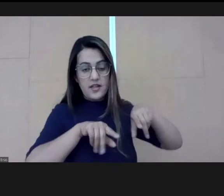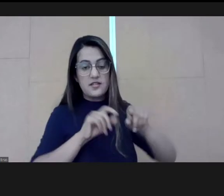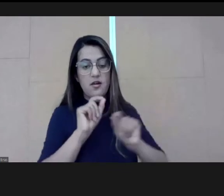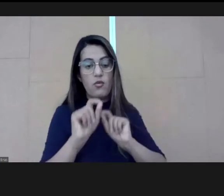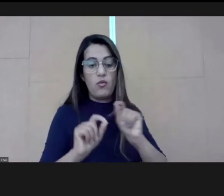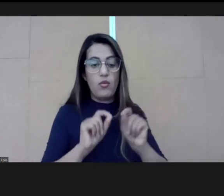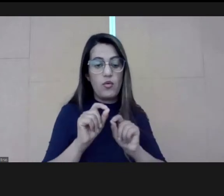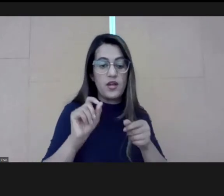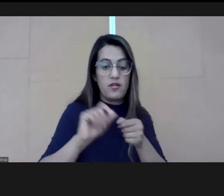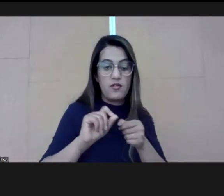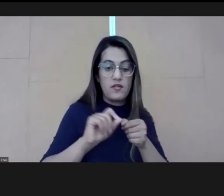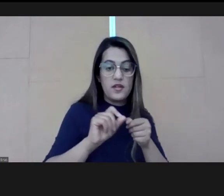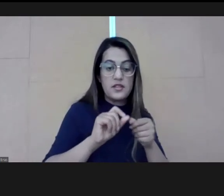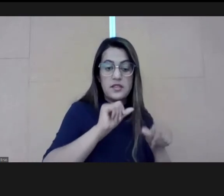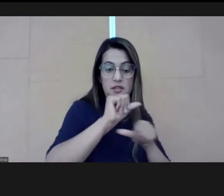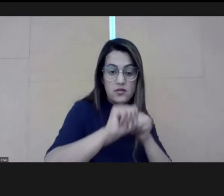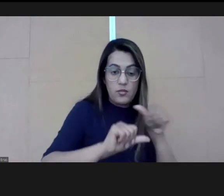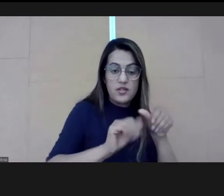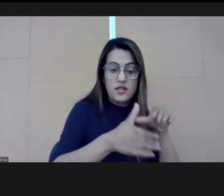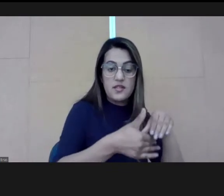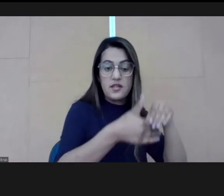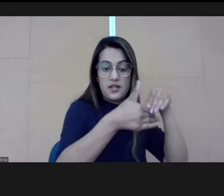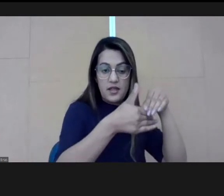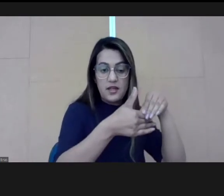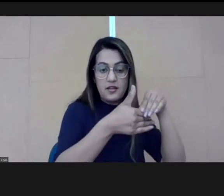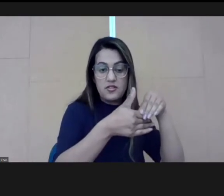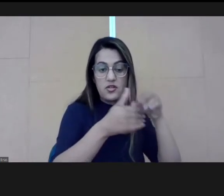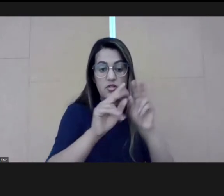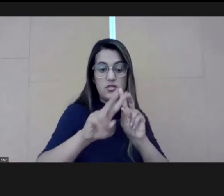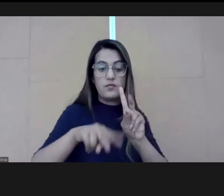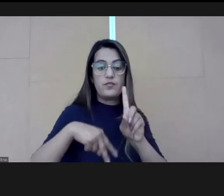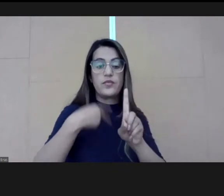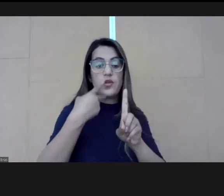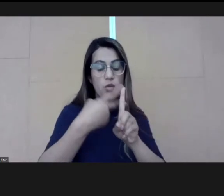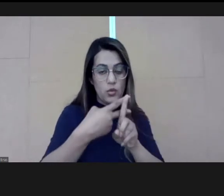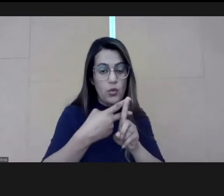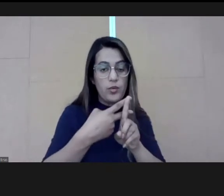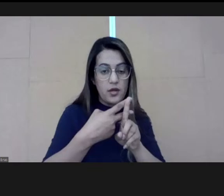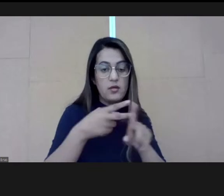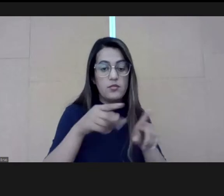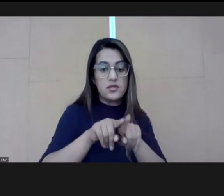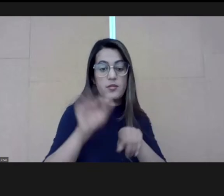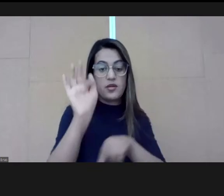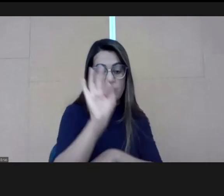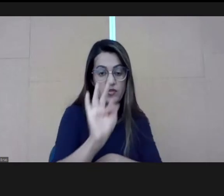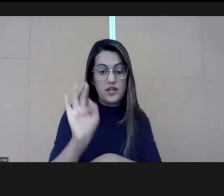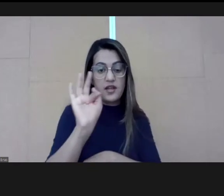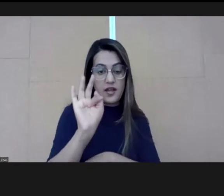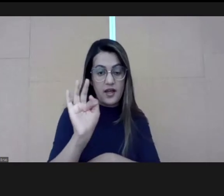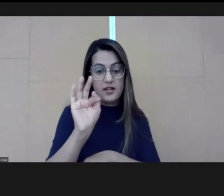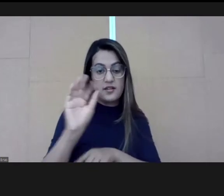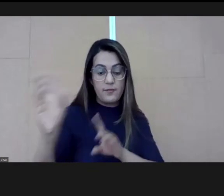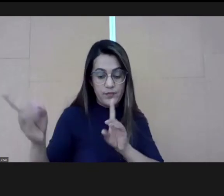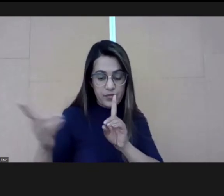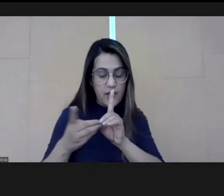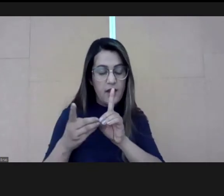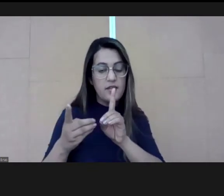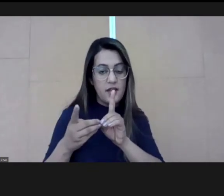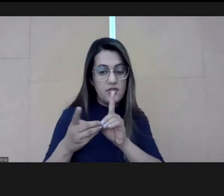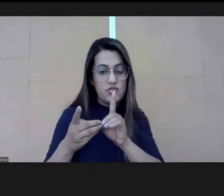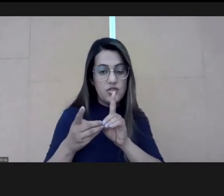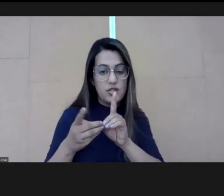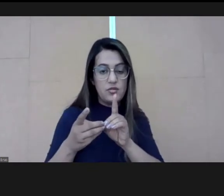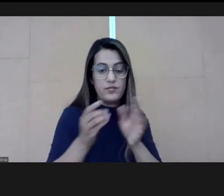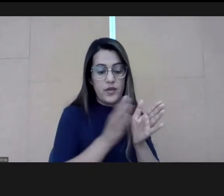And we have doubled the number of projects that